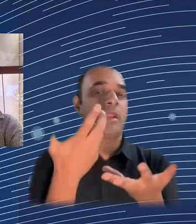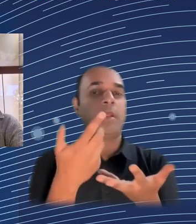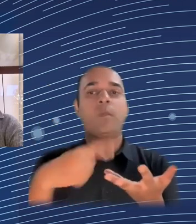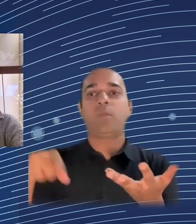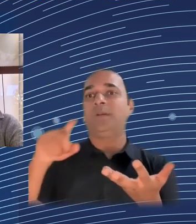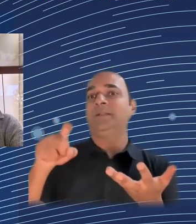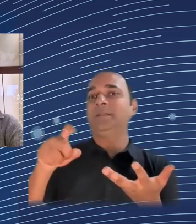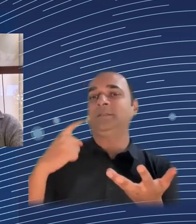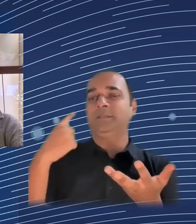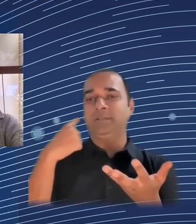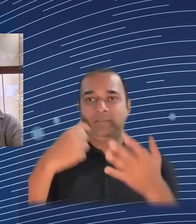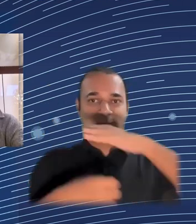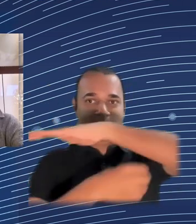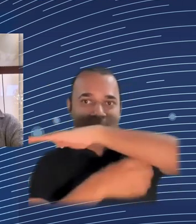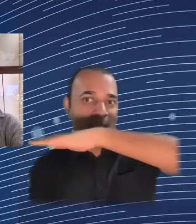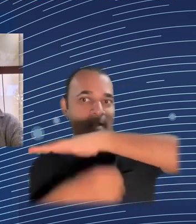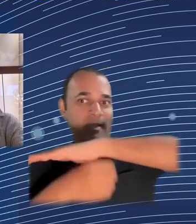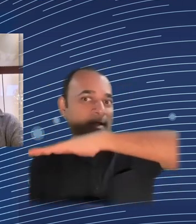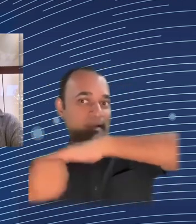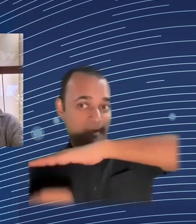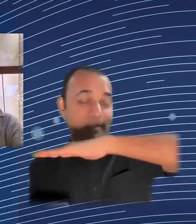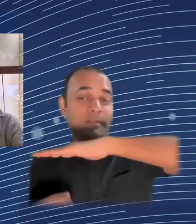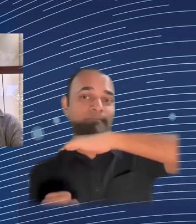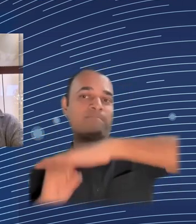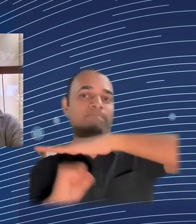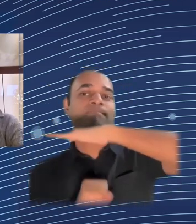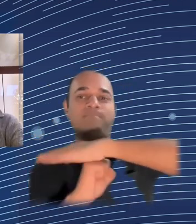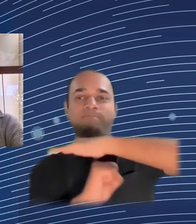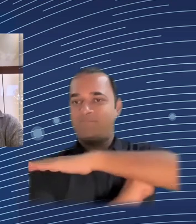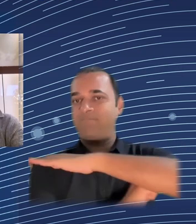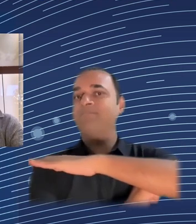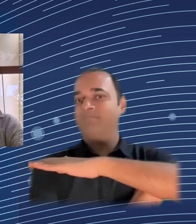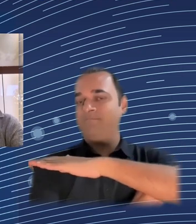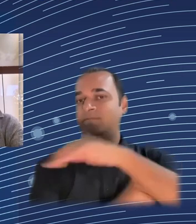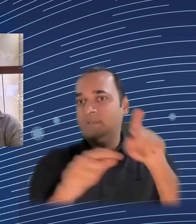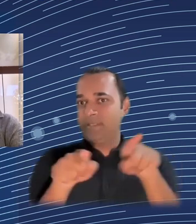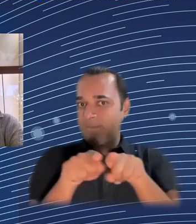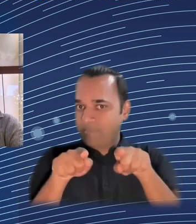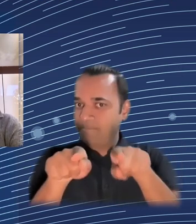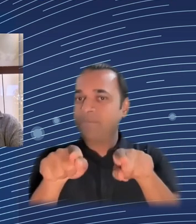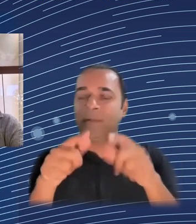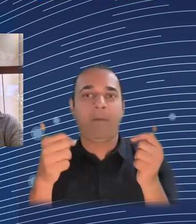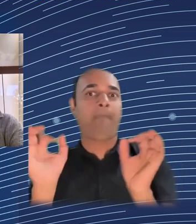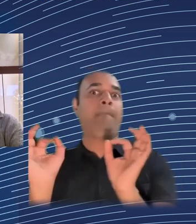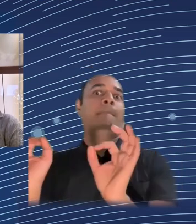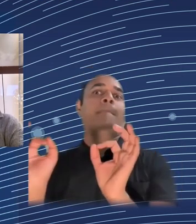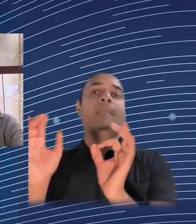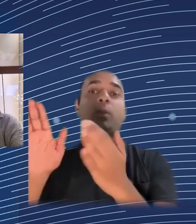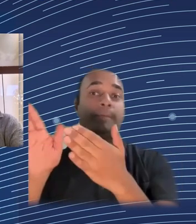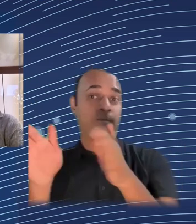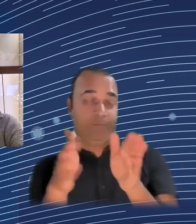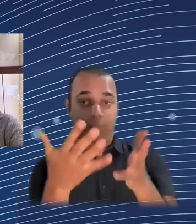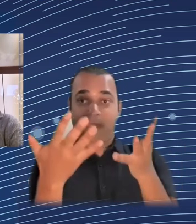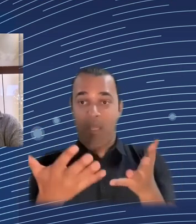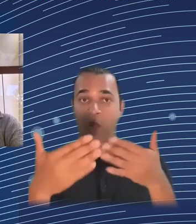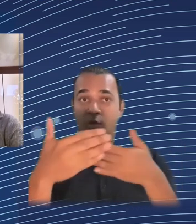and the regulatory sandboxes that are included within it. So far they